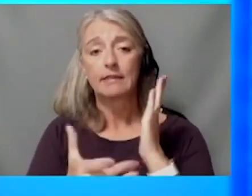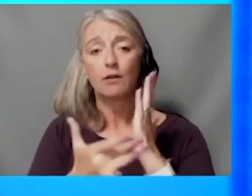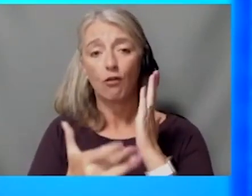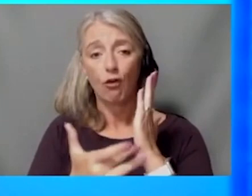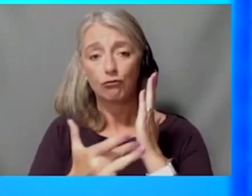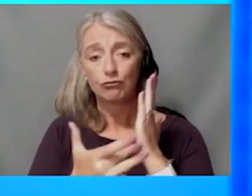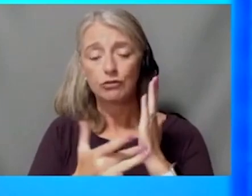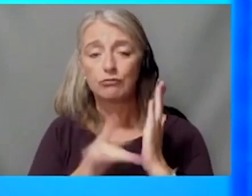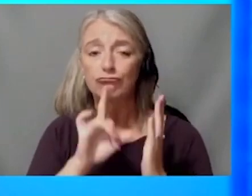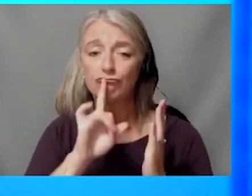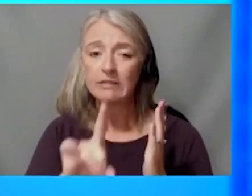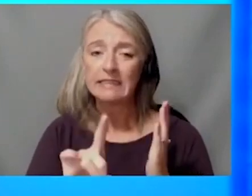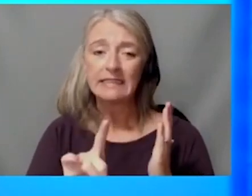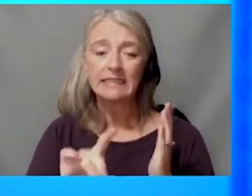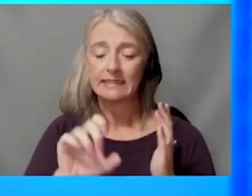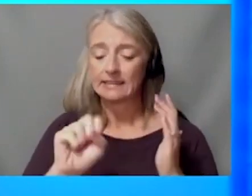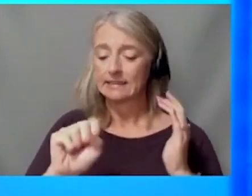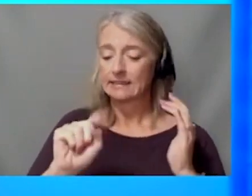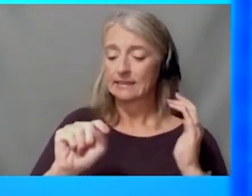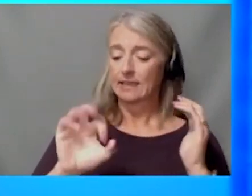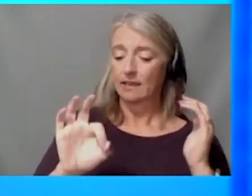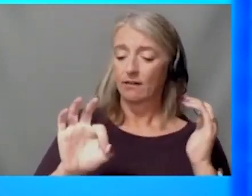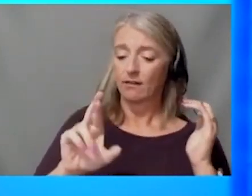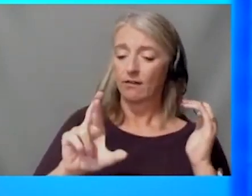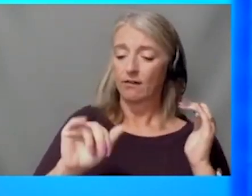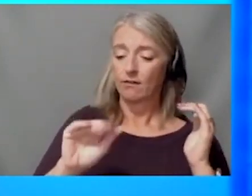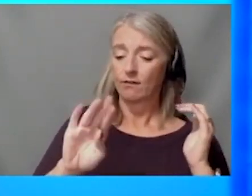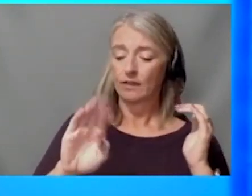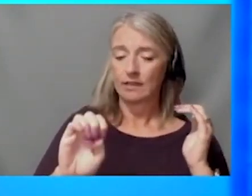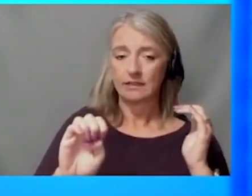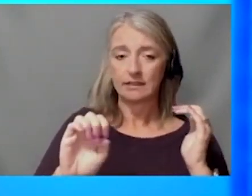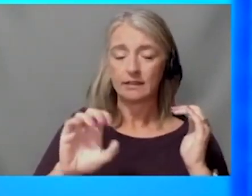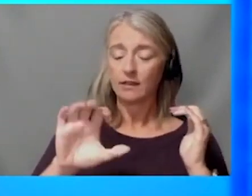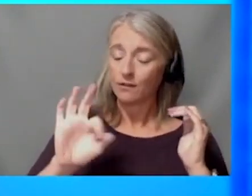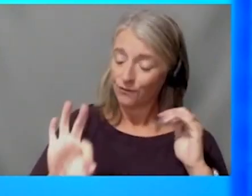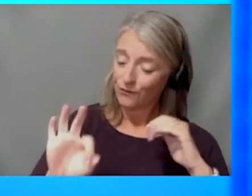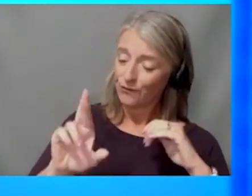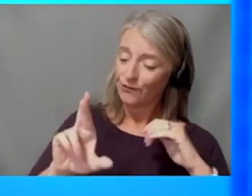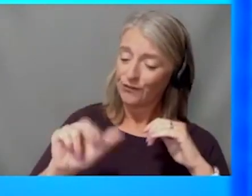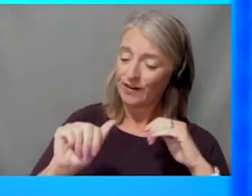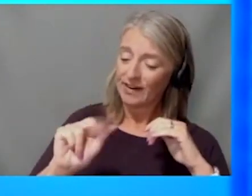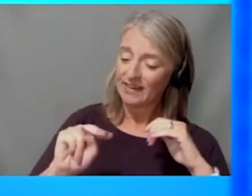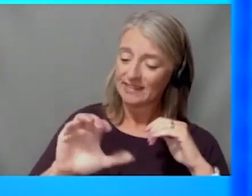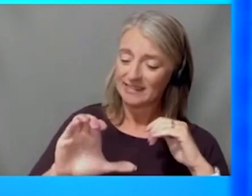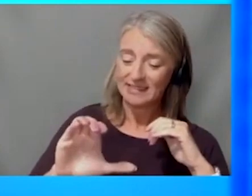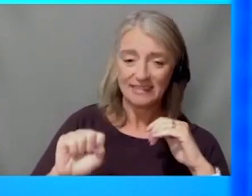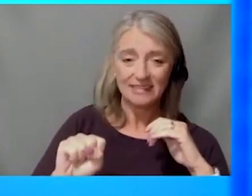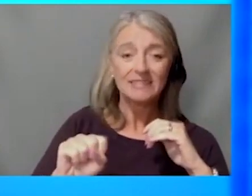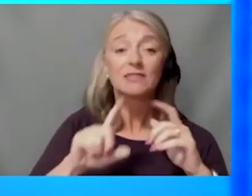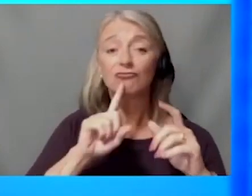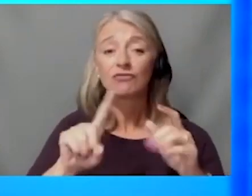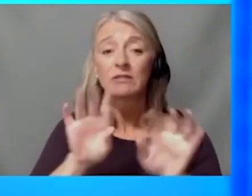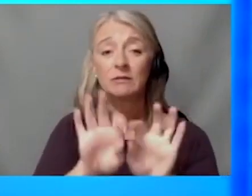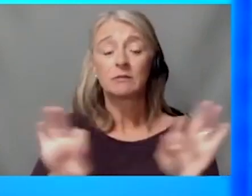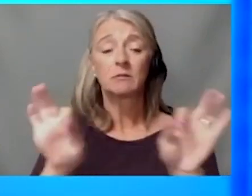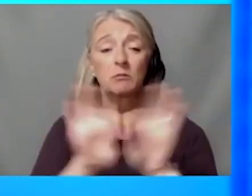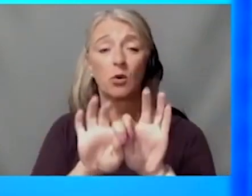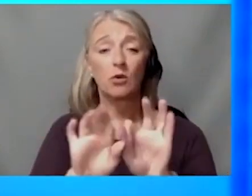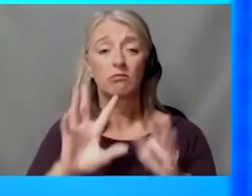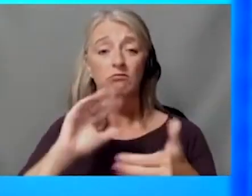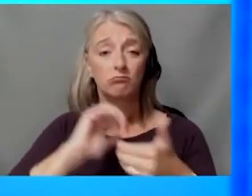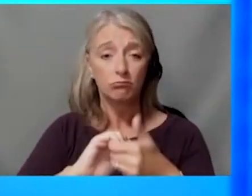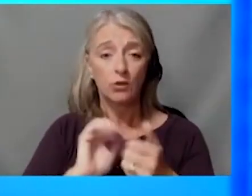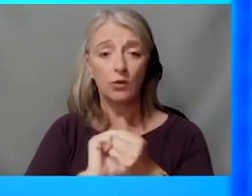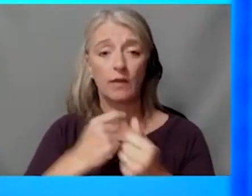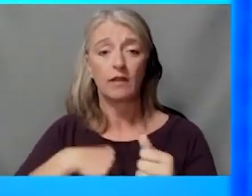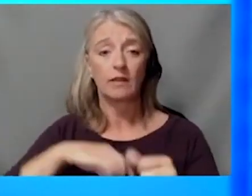think St. Francis being part of the KU Cancer Center has a lot of benefits of translating the KU and NCI designation to the benefit of patients in Topeka